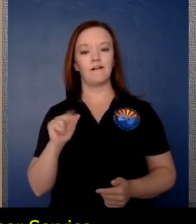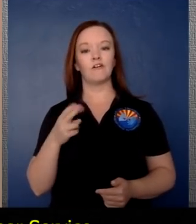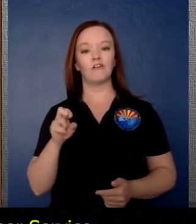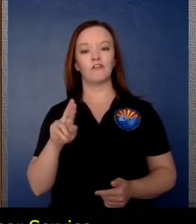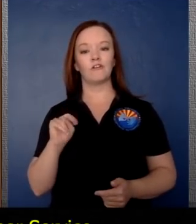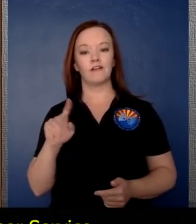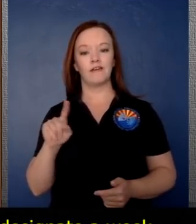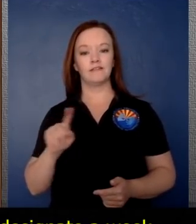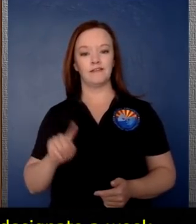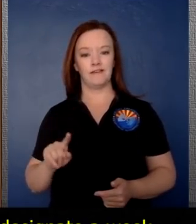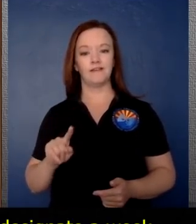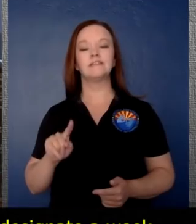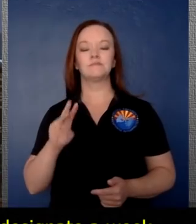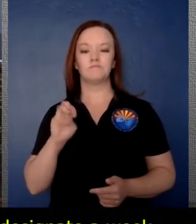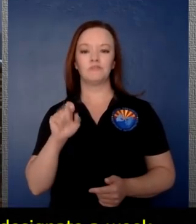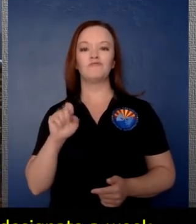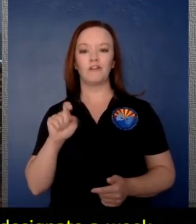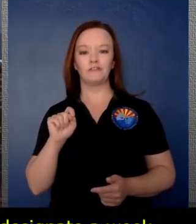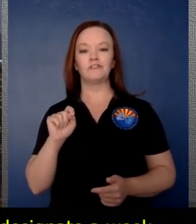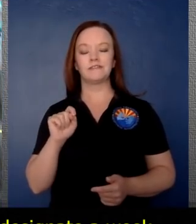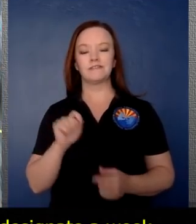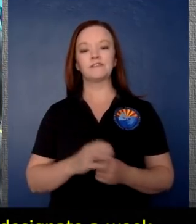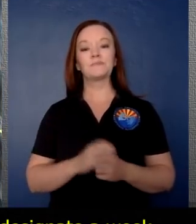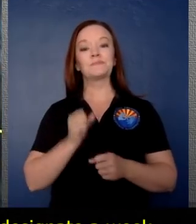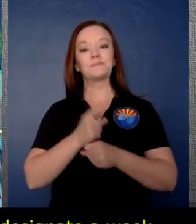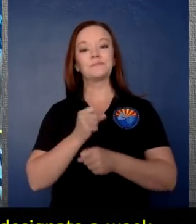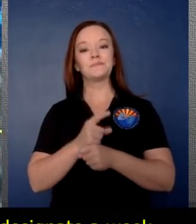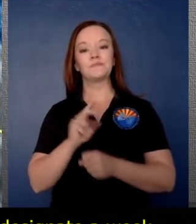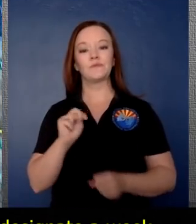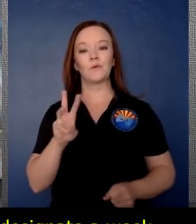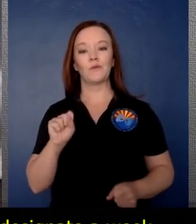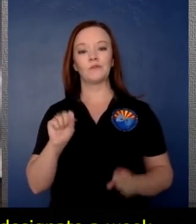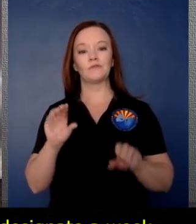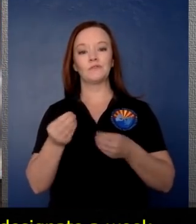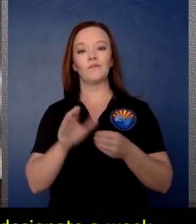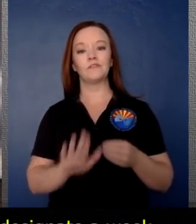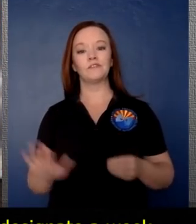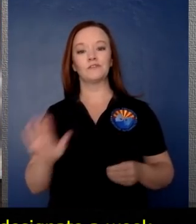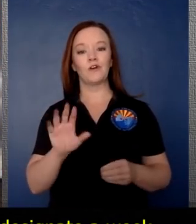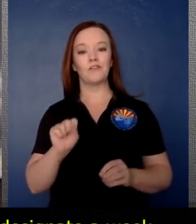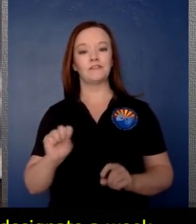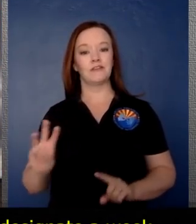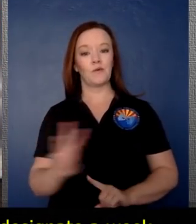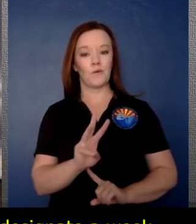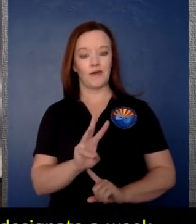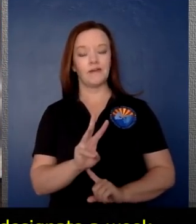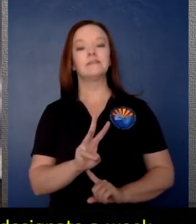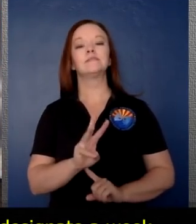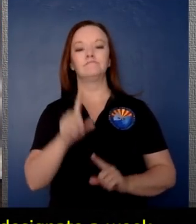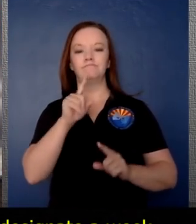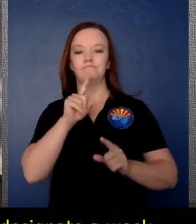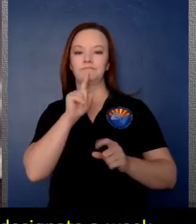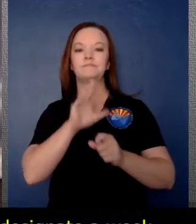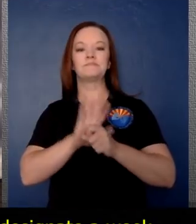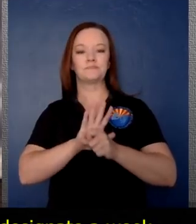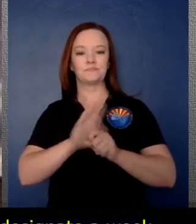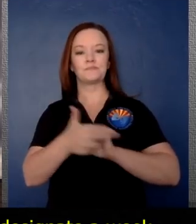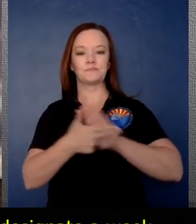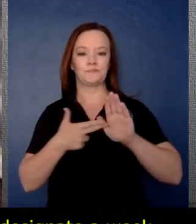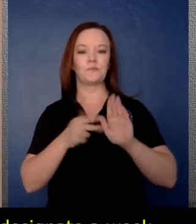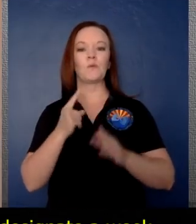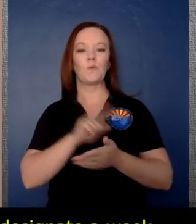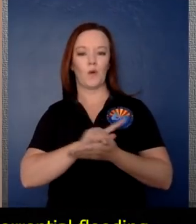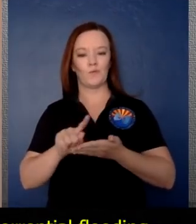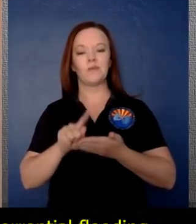Weather Service. Every year, National Weather Service offices across the Southwest designate a week devoted to increasing awareness about the